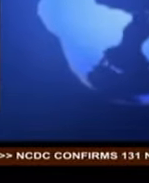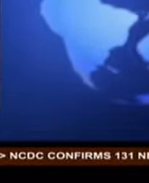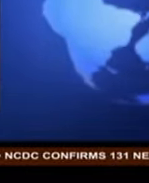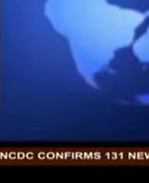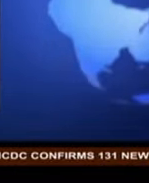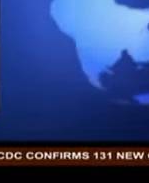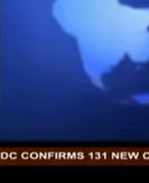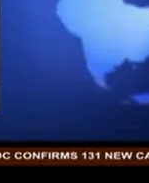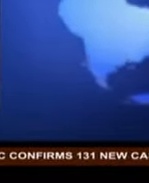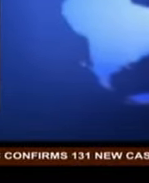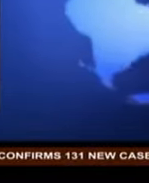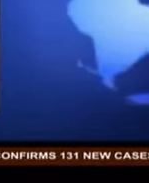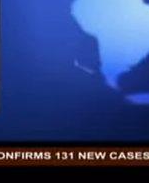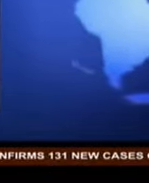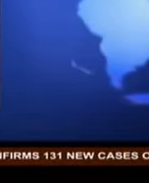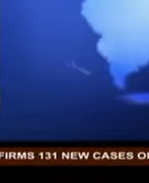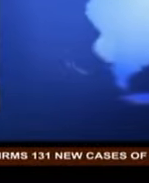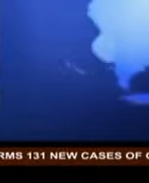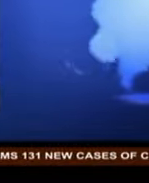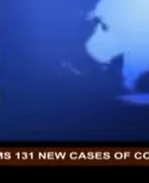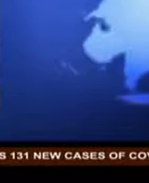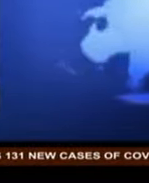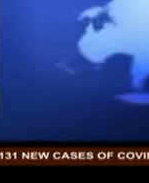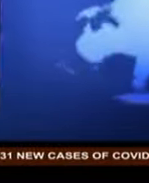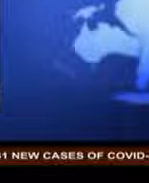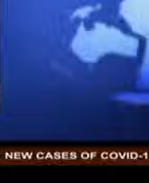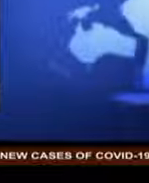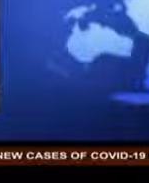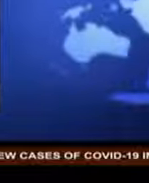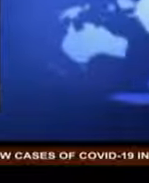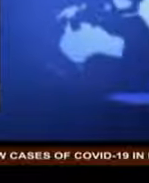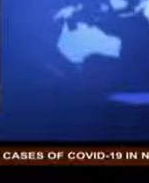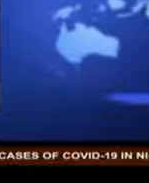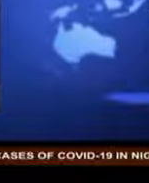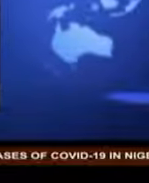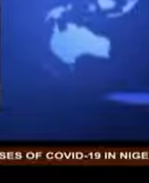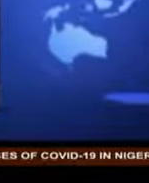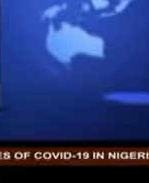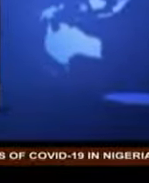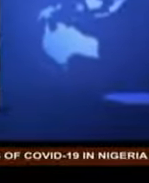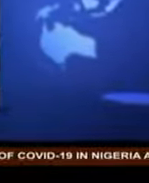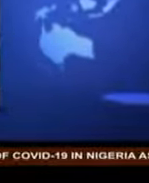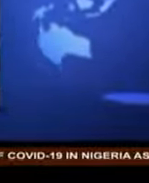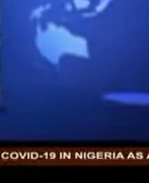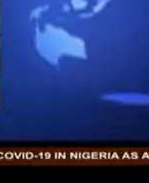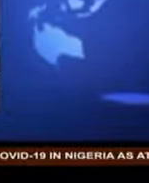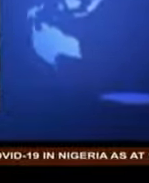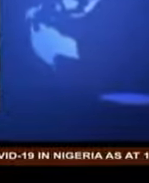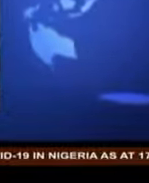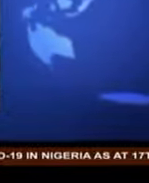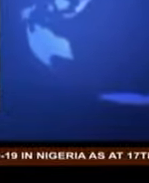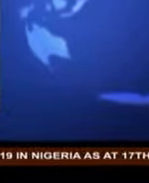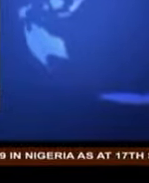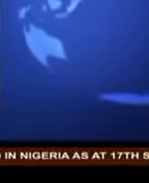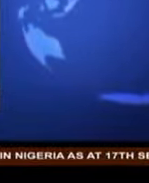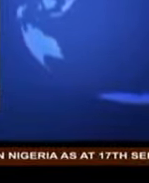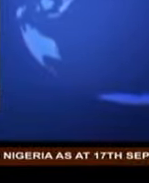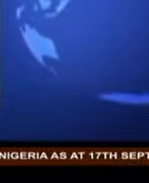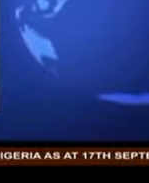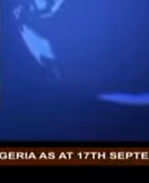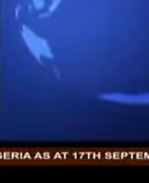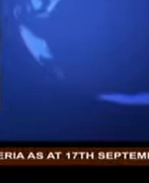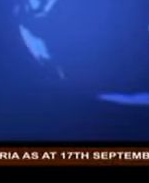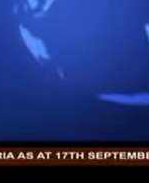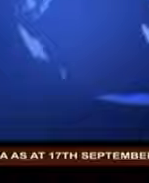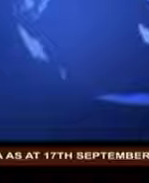Nigeria assures international community of high support towards achieving Agenda 2030 and other sustainable development goals.